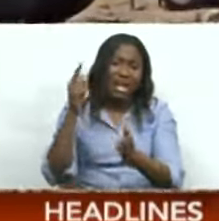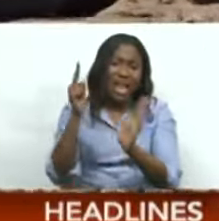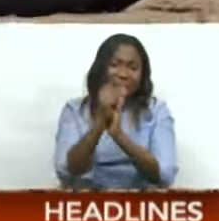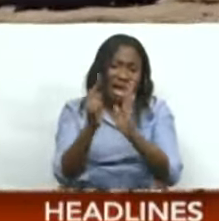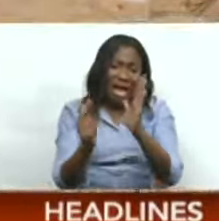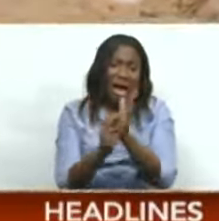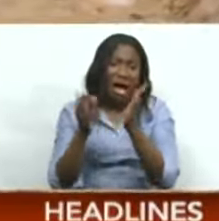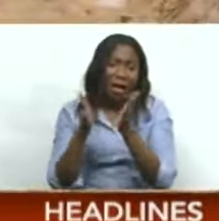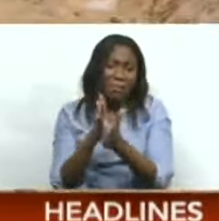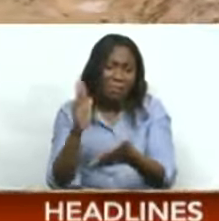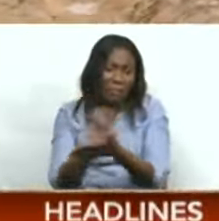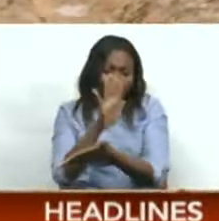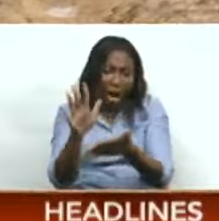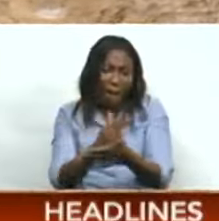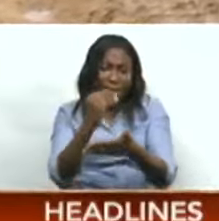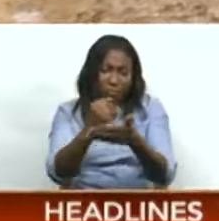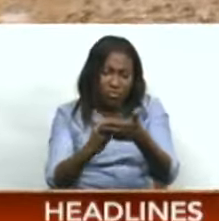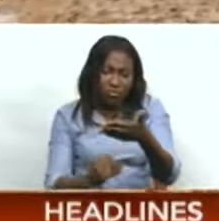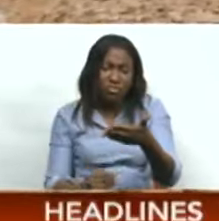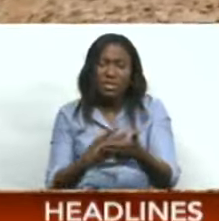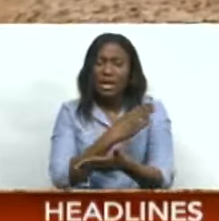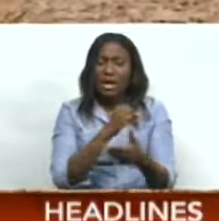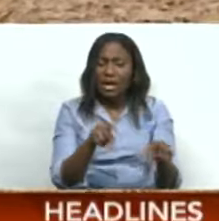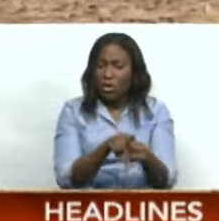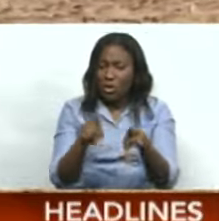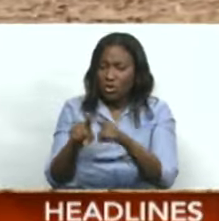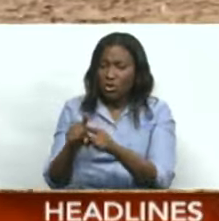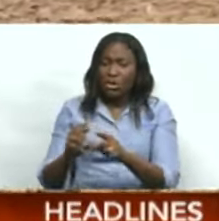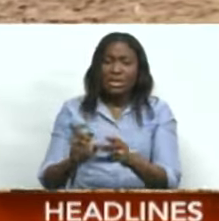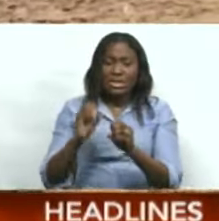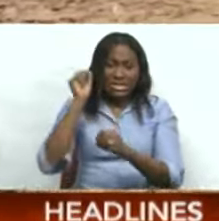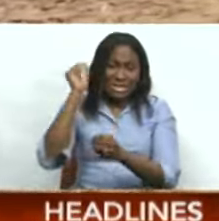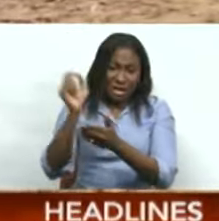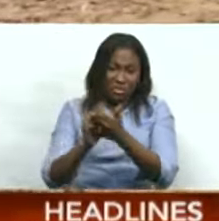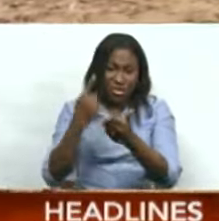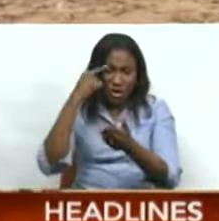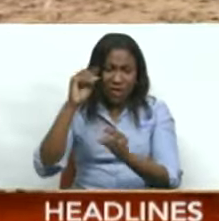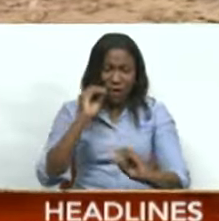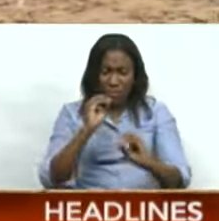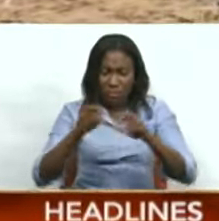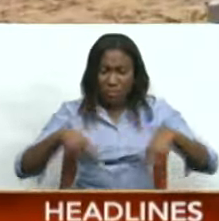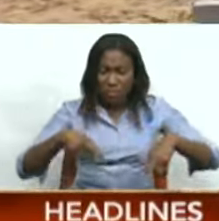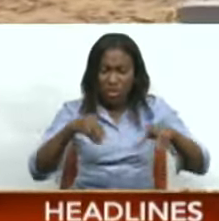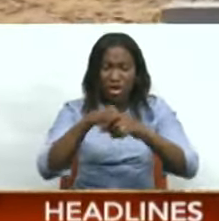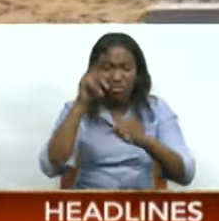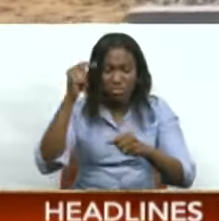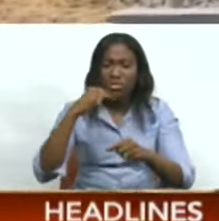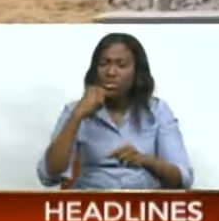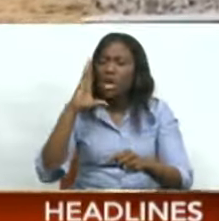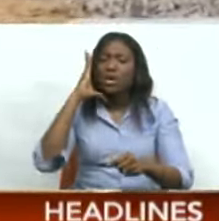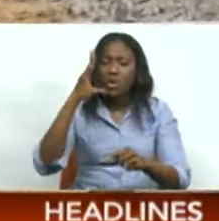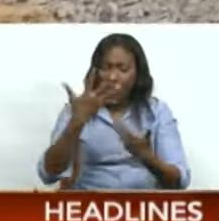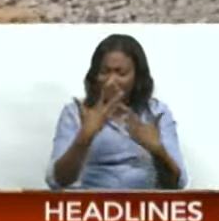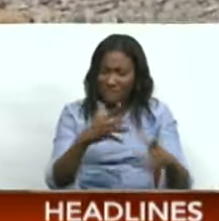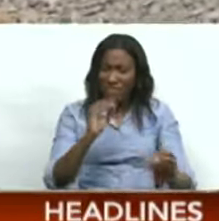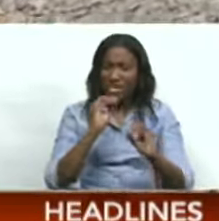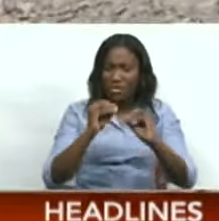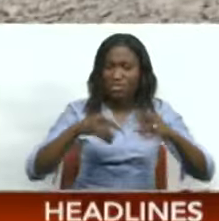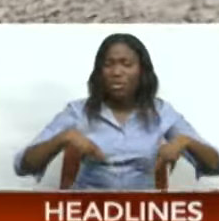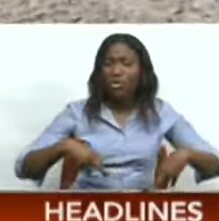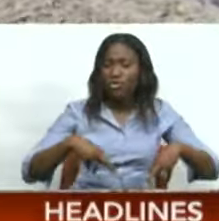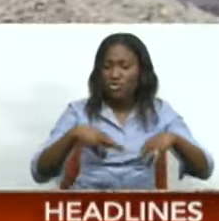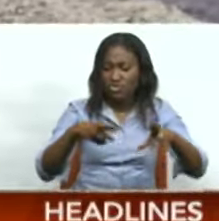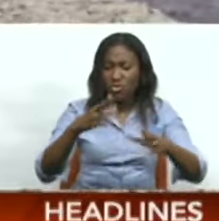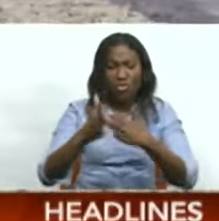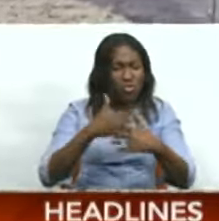Meanwhile, Infrastructure Quarries and Urban Development Secretary Trevor James said the Friendship Connector Road project will be completed even as construction